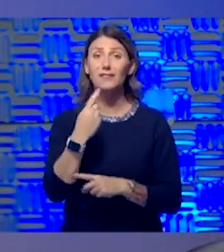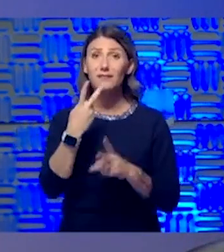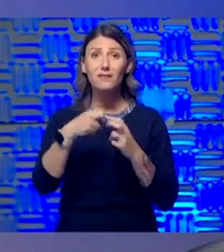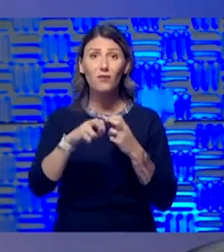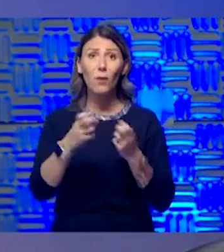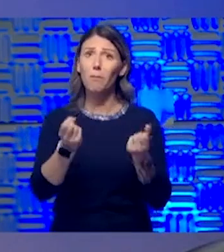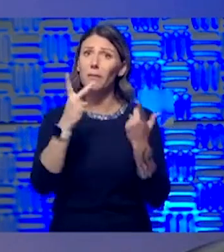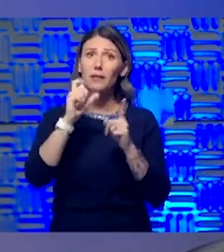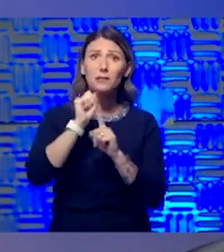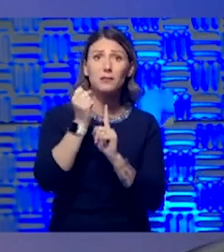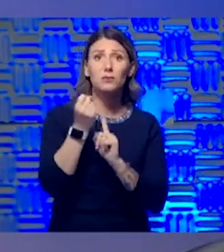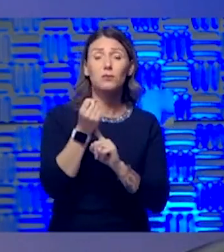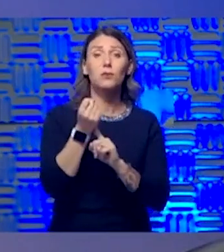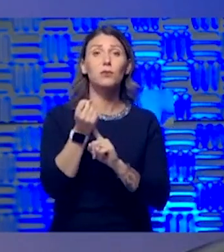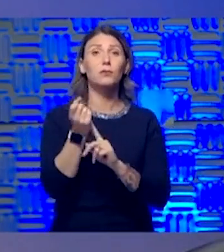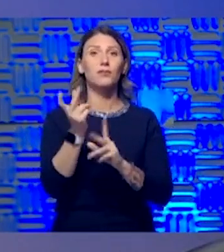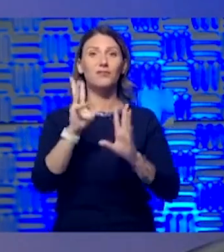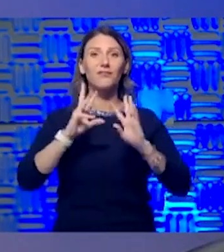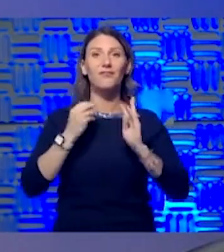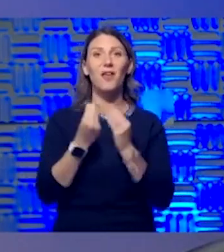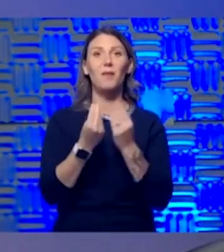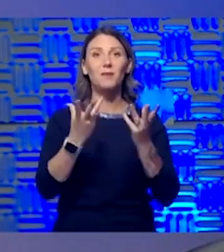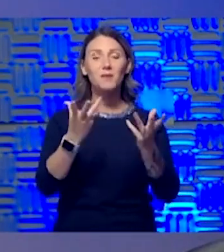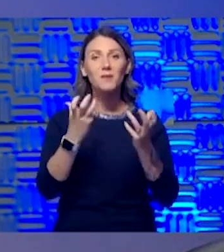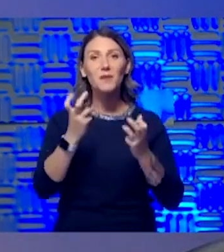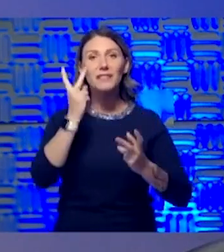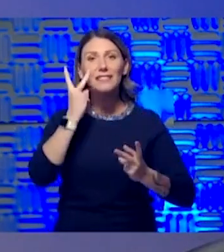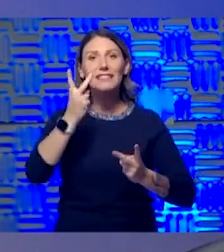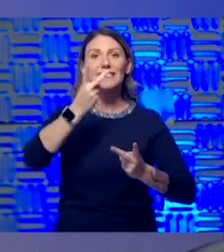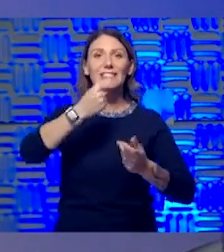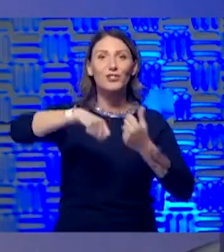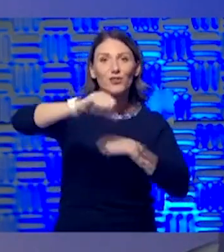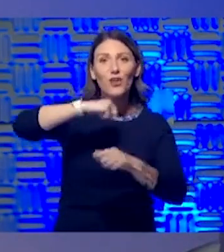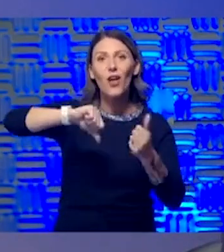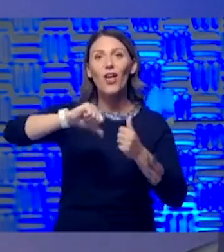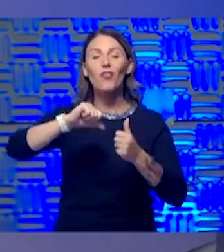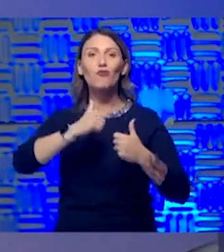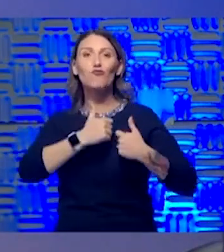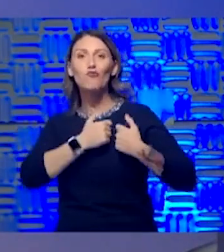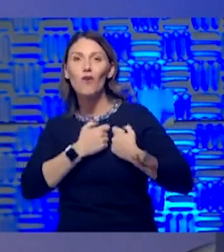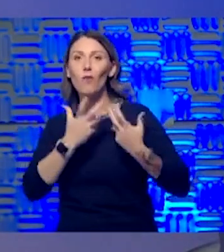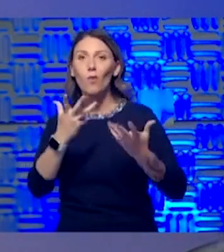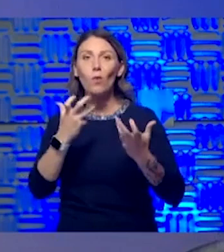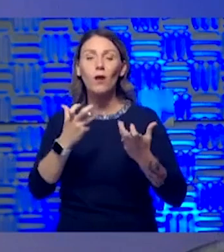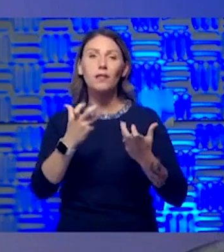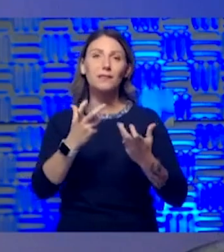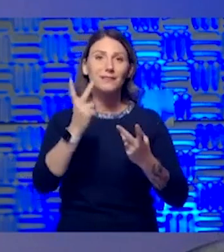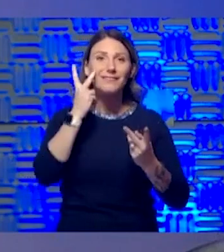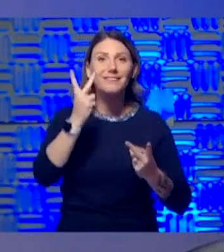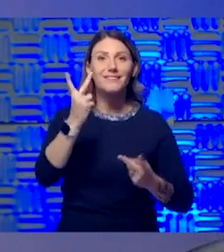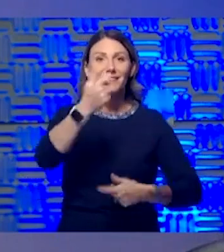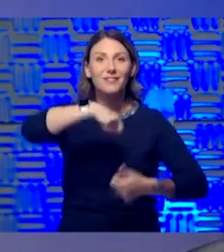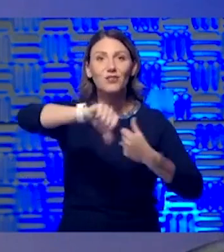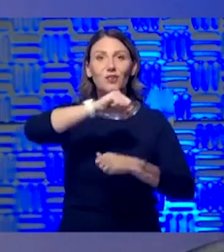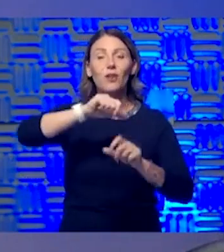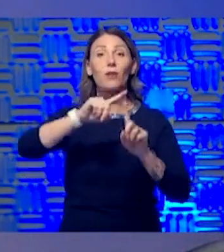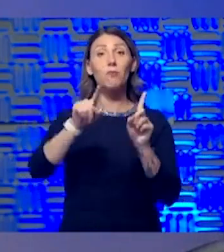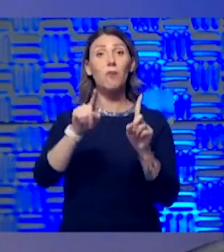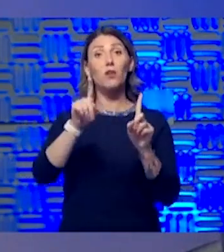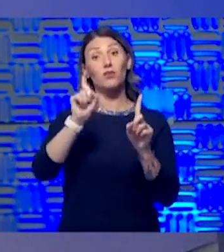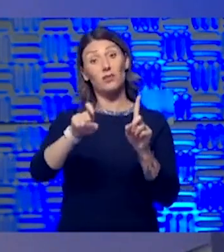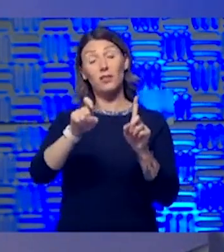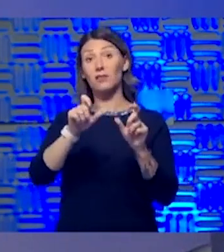families want to see each other, loved ones want to see each other. But those are things that you just have to continue to evaluate.